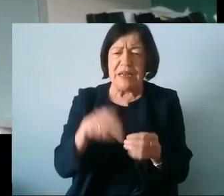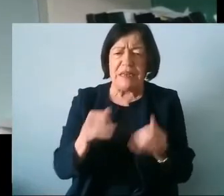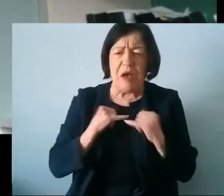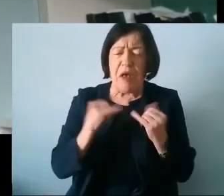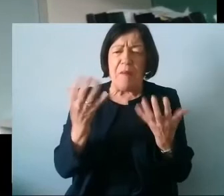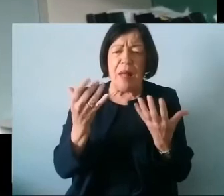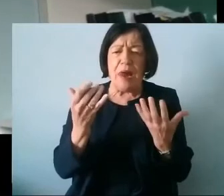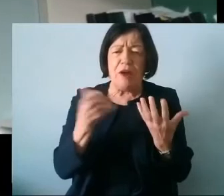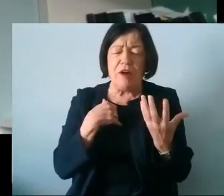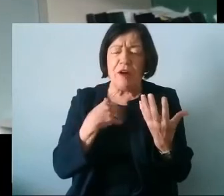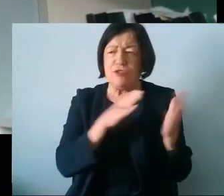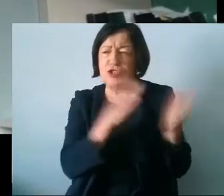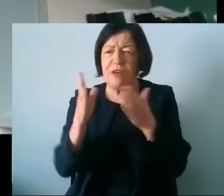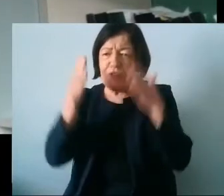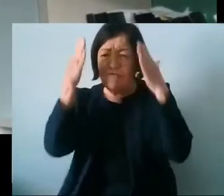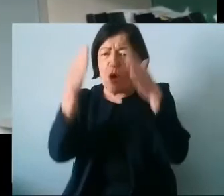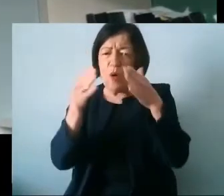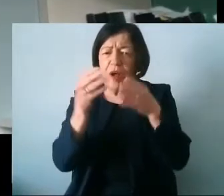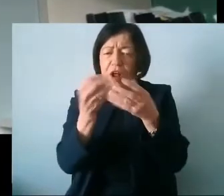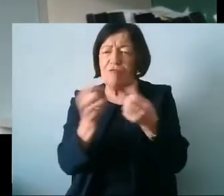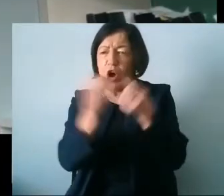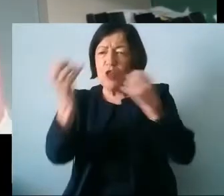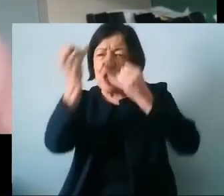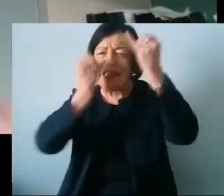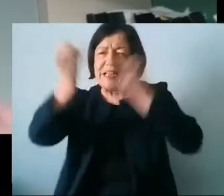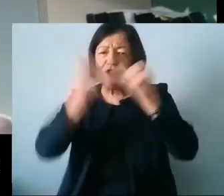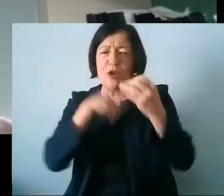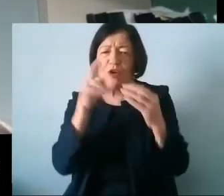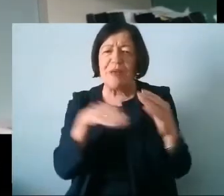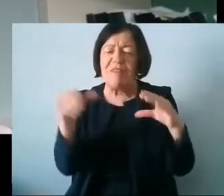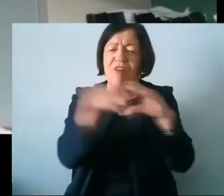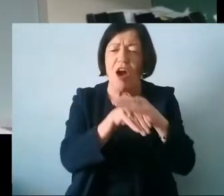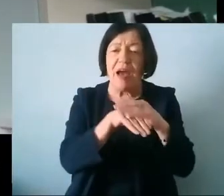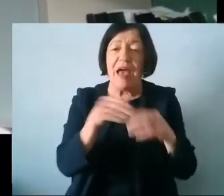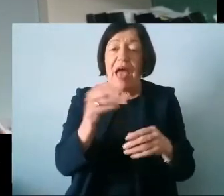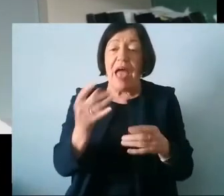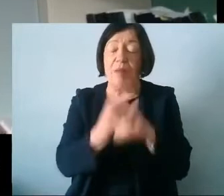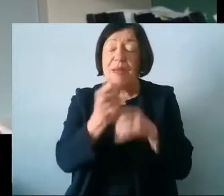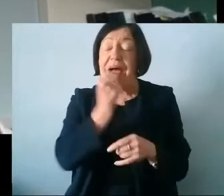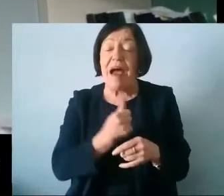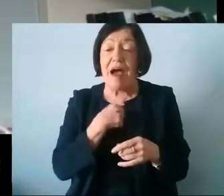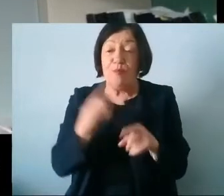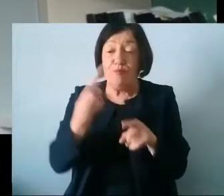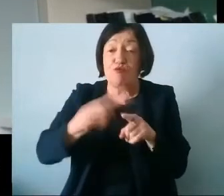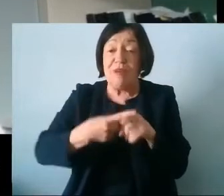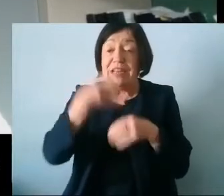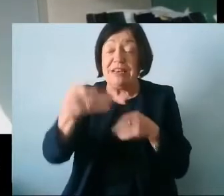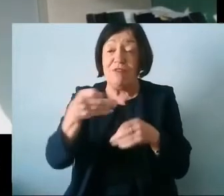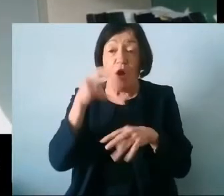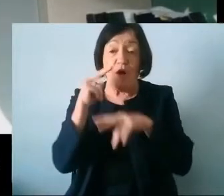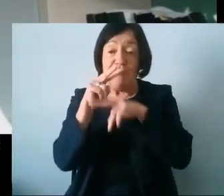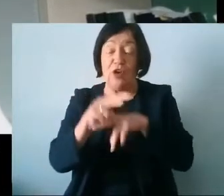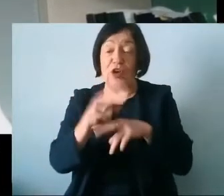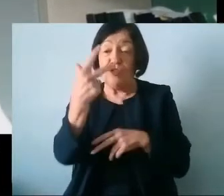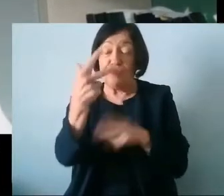shift our focus to somewhat are there other initiatives that we could engage in and to help you answer that I just might briefly give you an overview of the three key